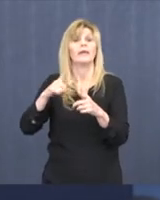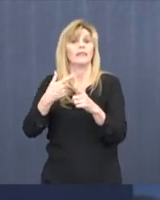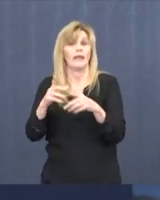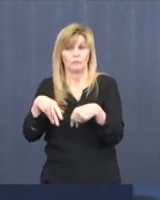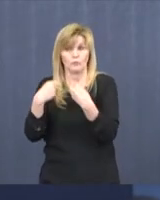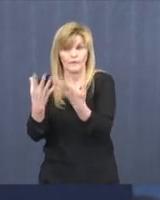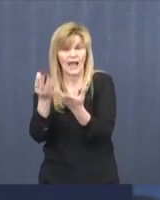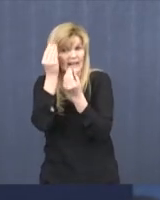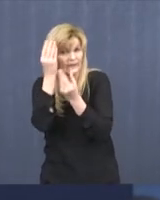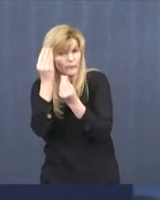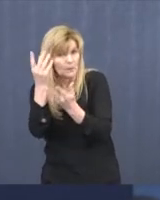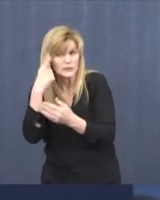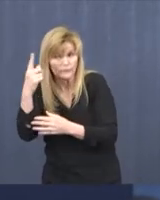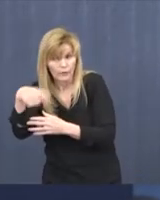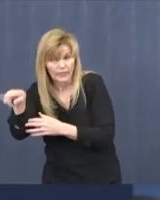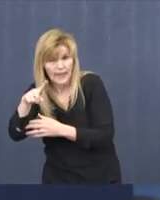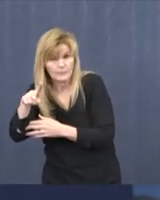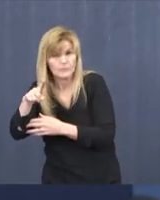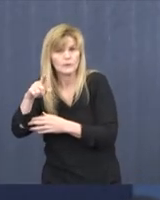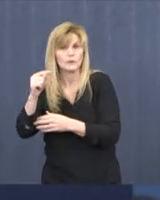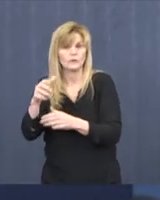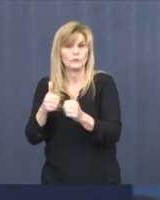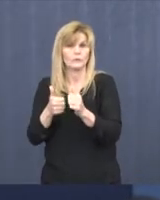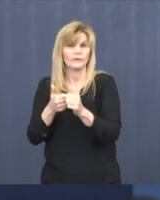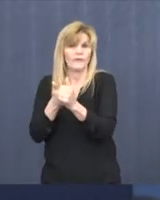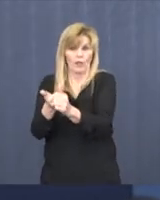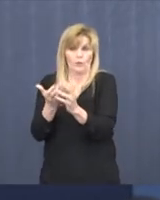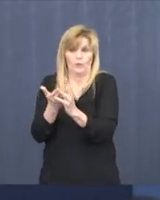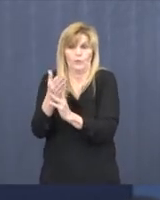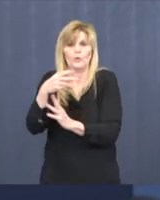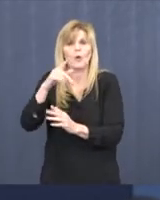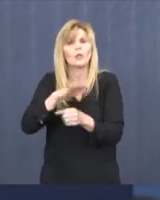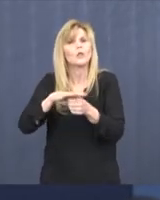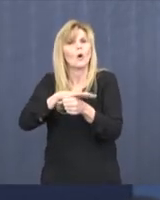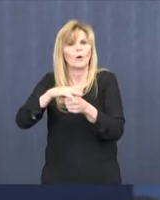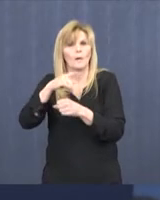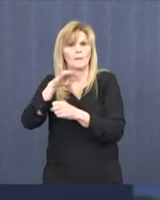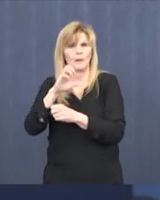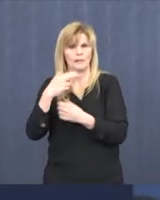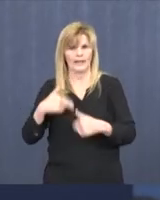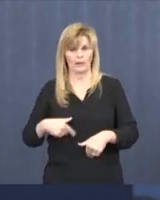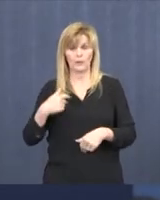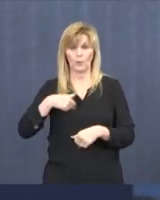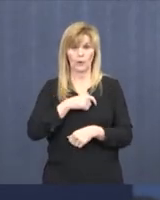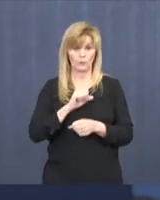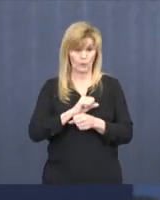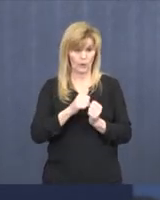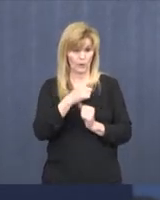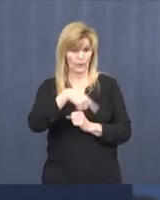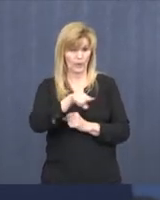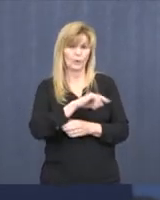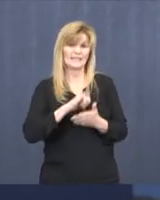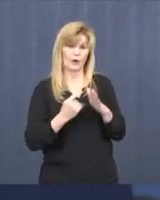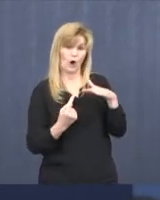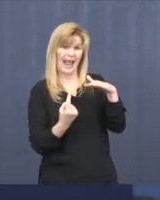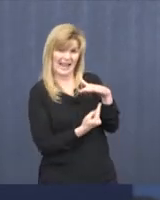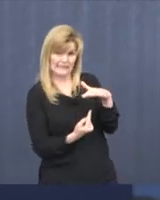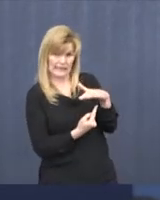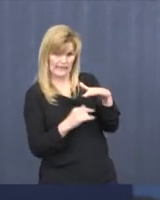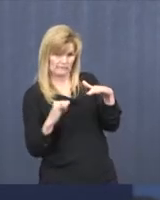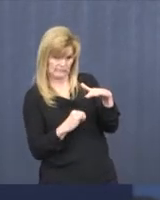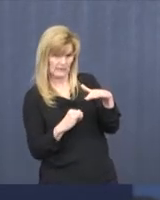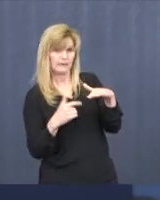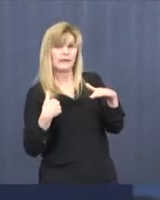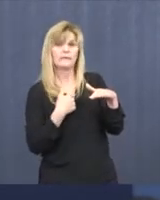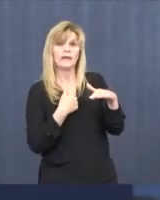information to them to follow through. Our local public health agency will work with those that are isolated if they need assistance